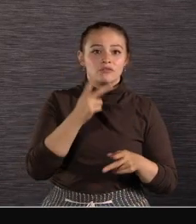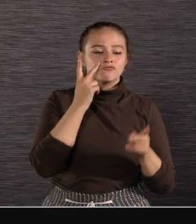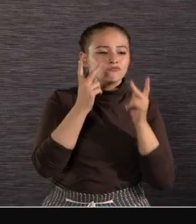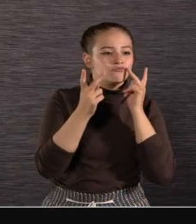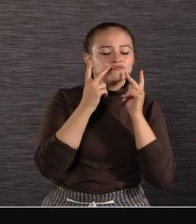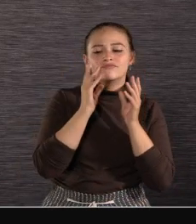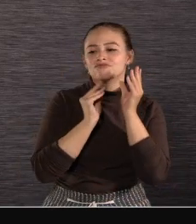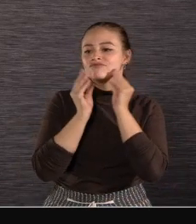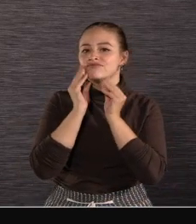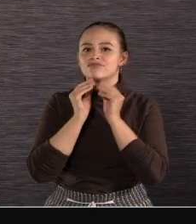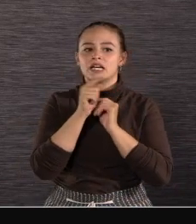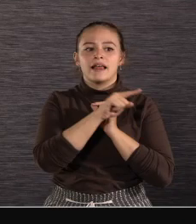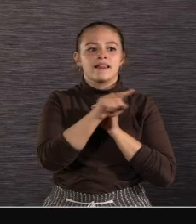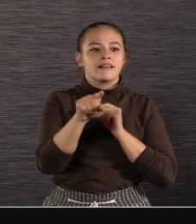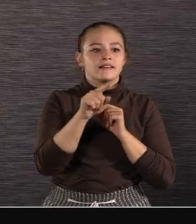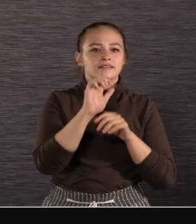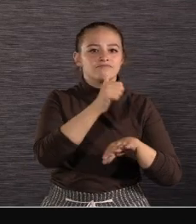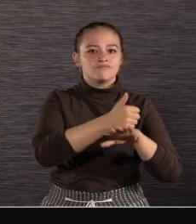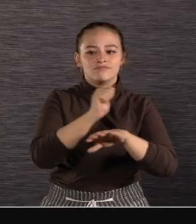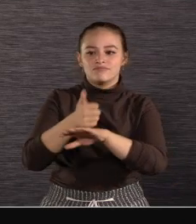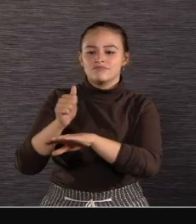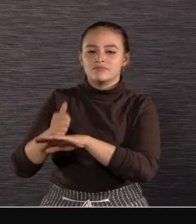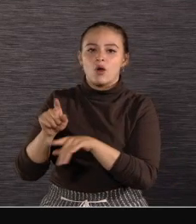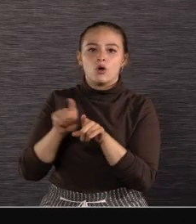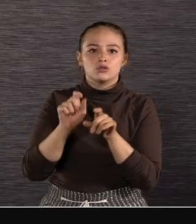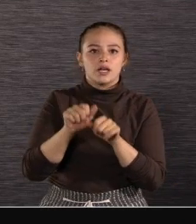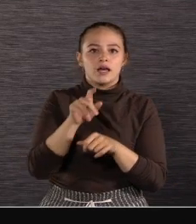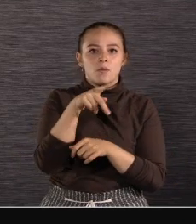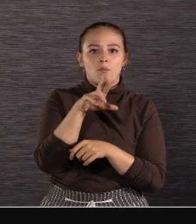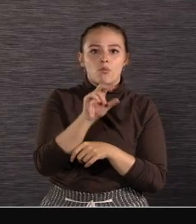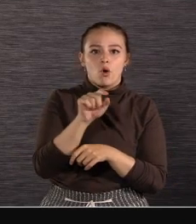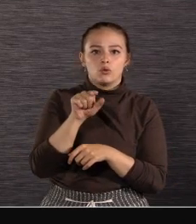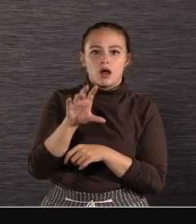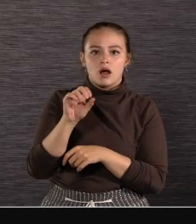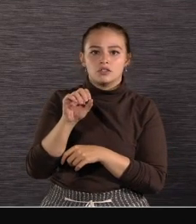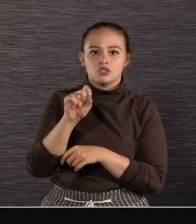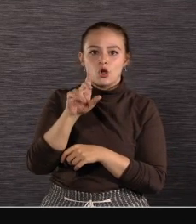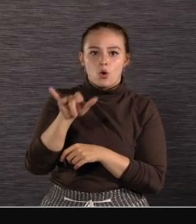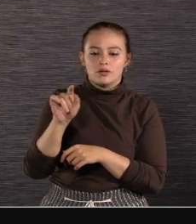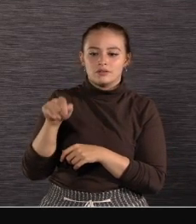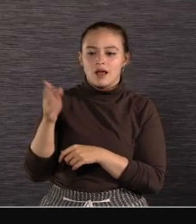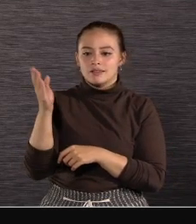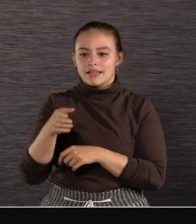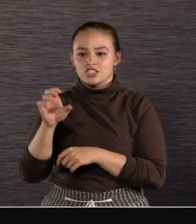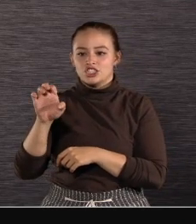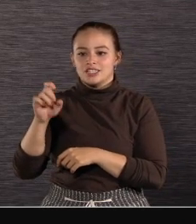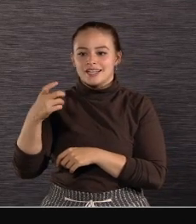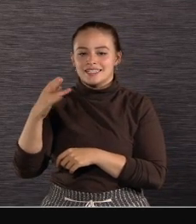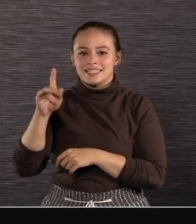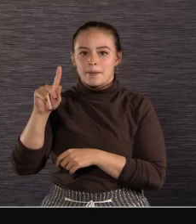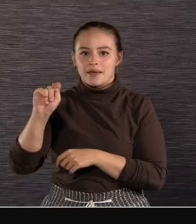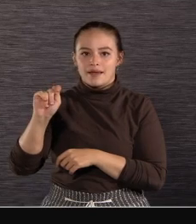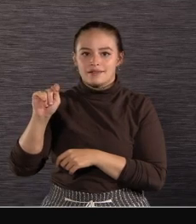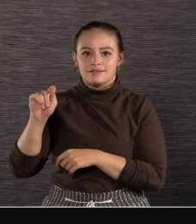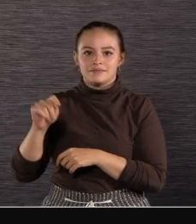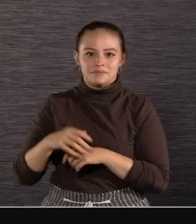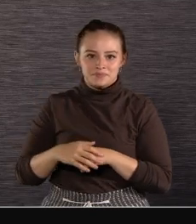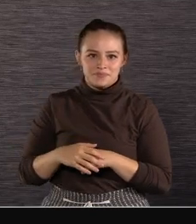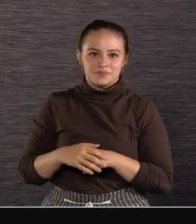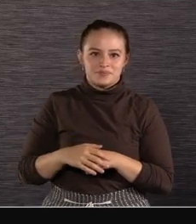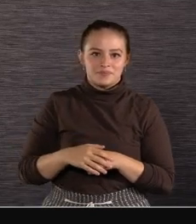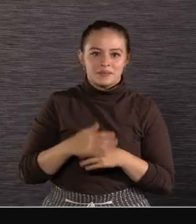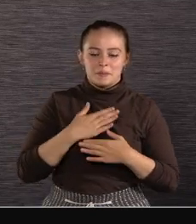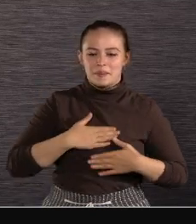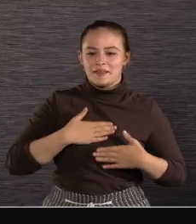Throughout our NAB show exhibit And at pro.sony.com slash NAB Thanks so much for joining us here today And enjoy the rest of your